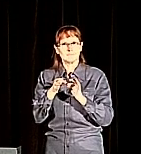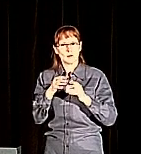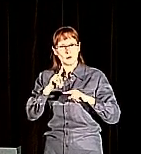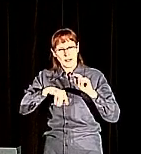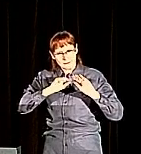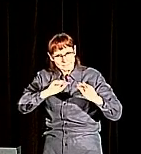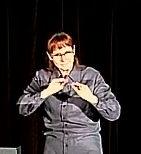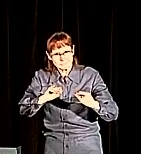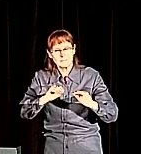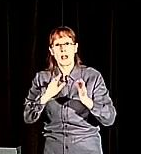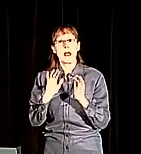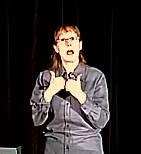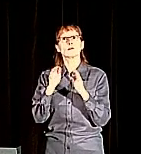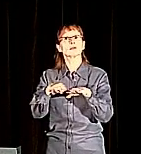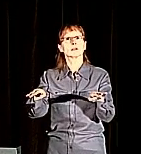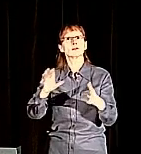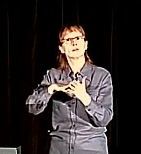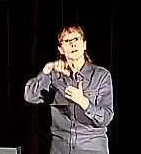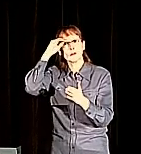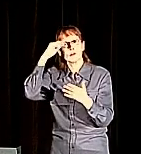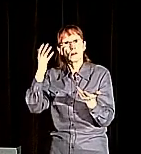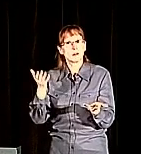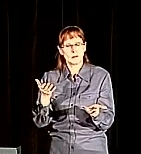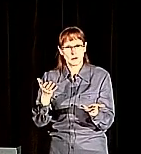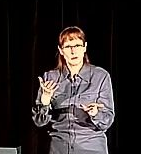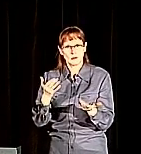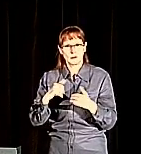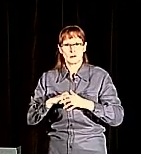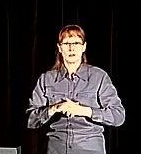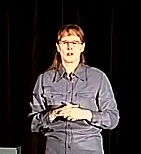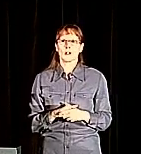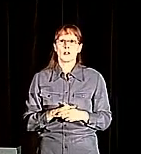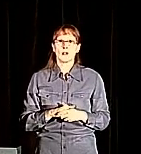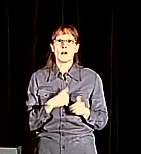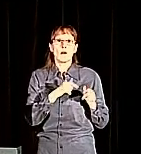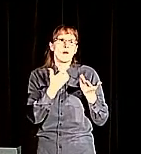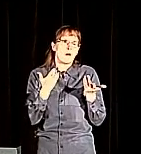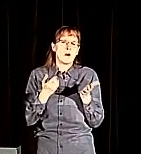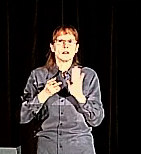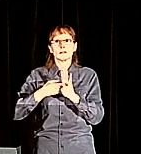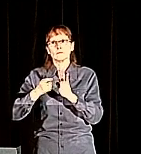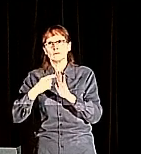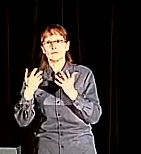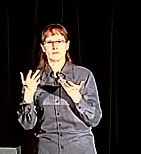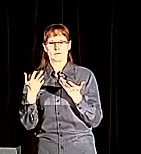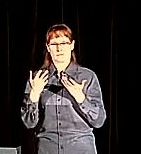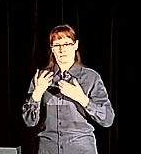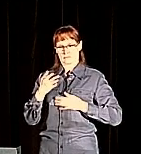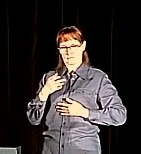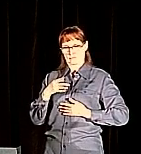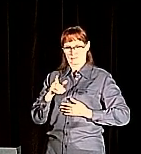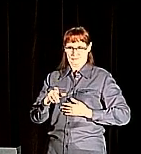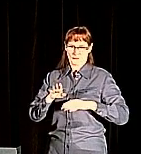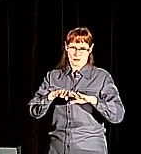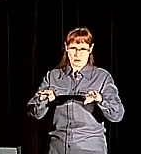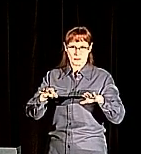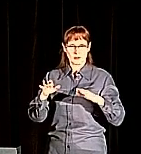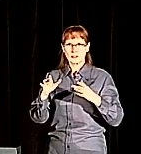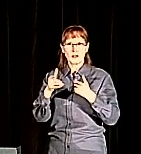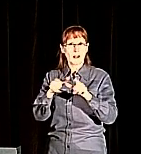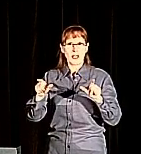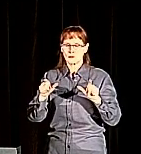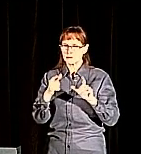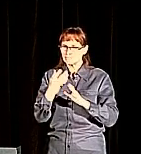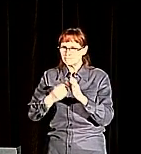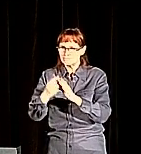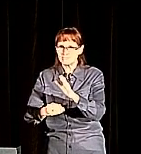advanced cognitive abilities that are usually not afforded to people that have language deprivation. A lot of the cognitive abilities that we